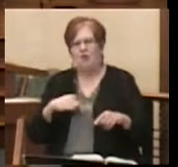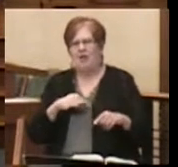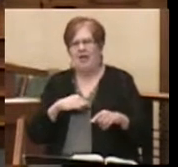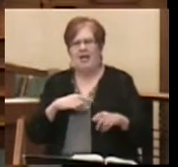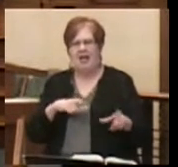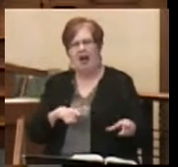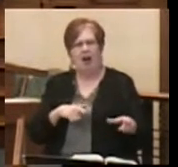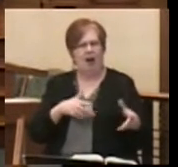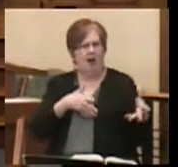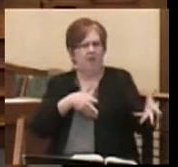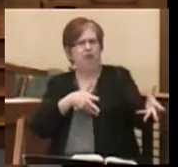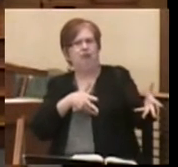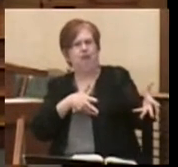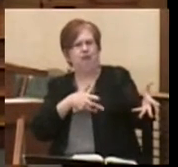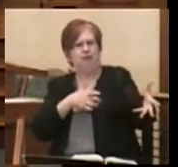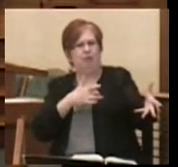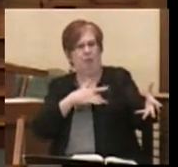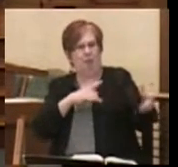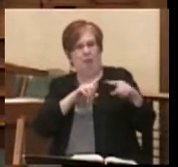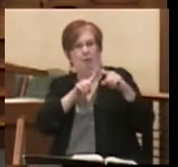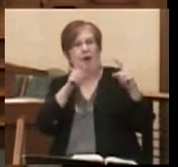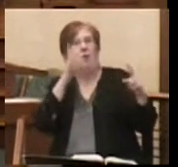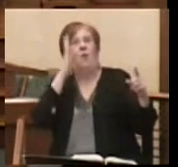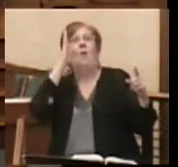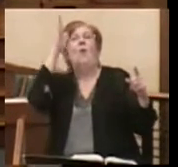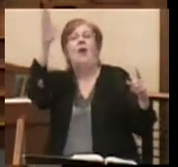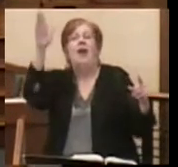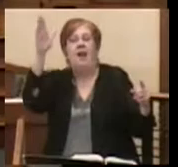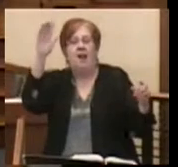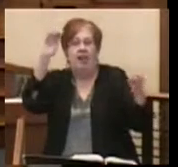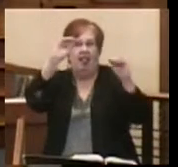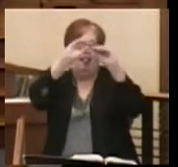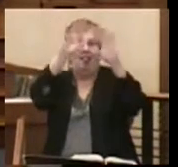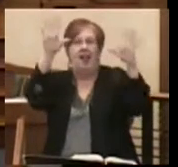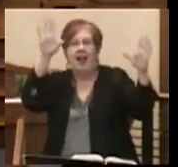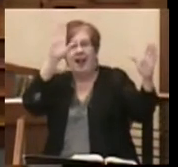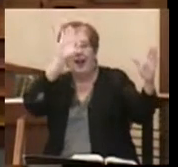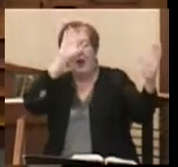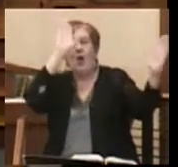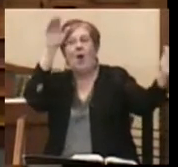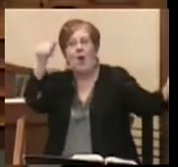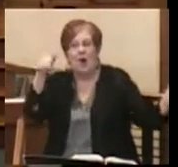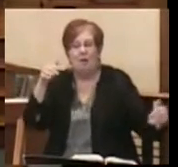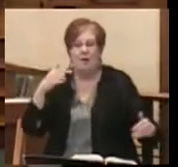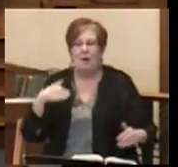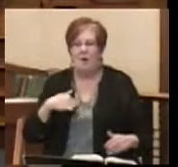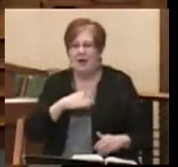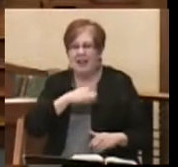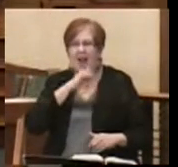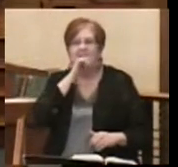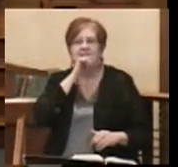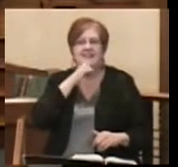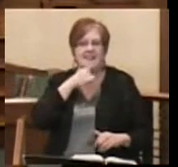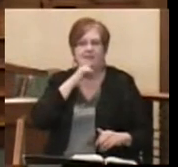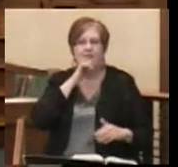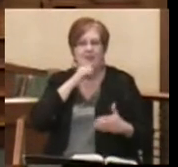but there will be light coming. We are the suffering servant.